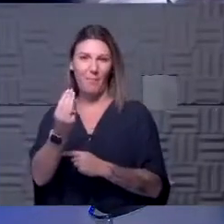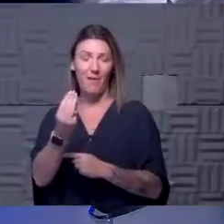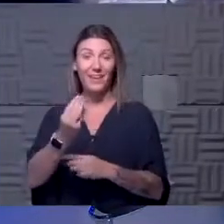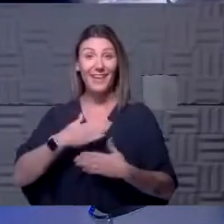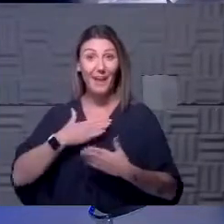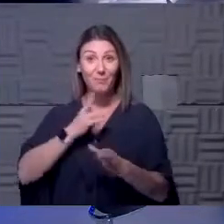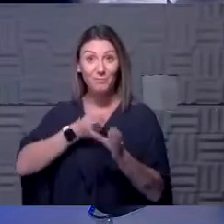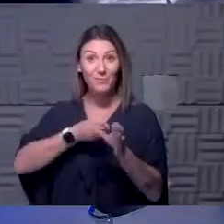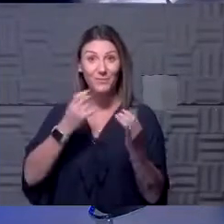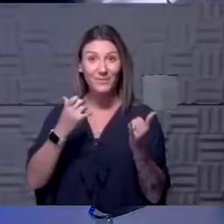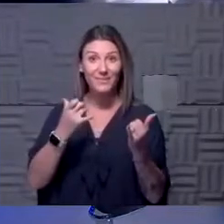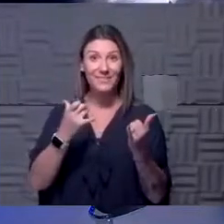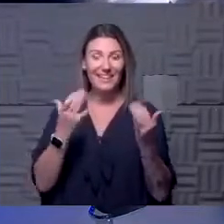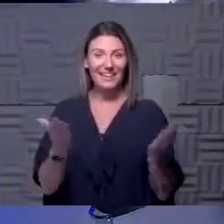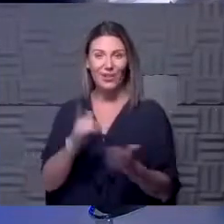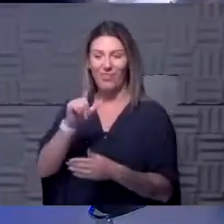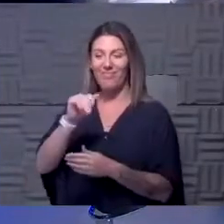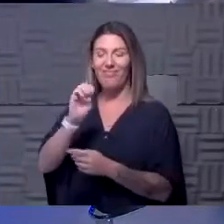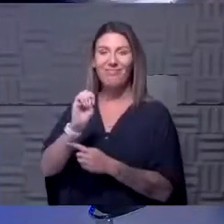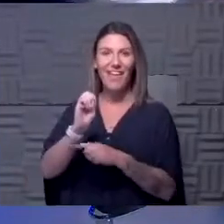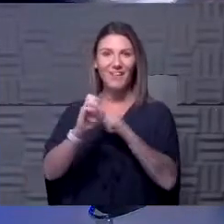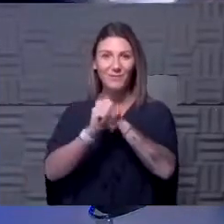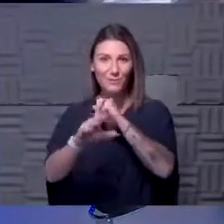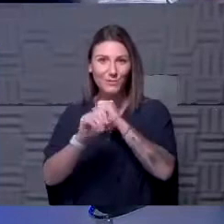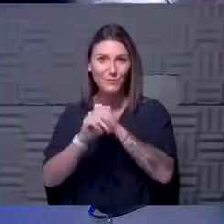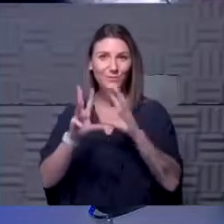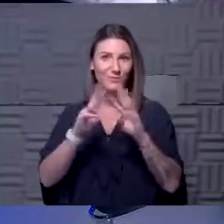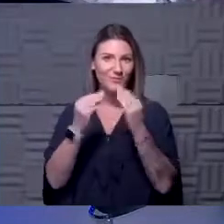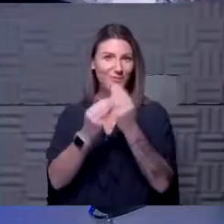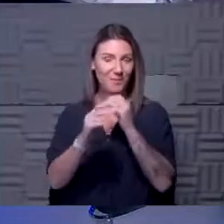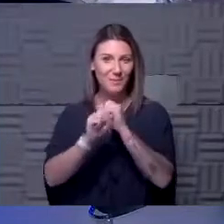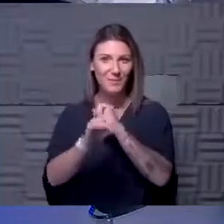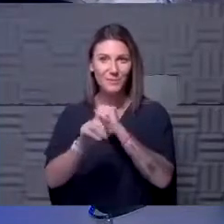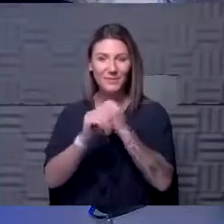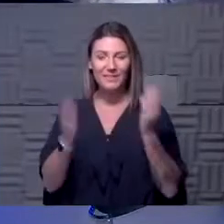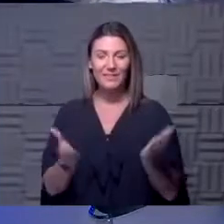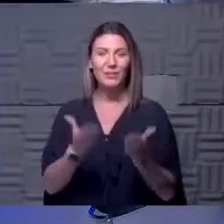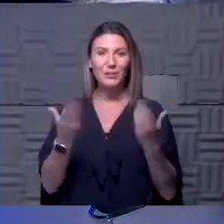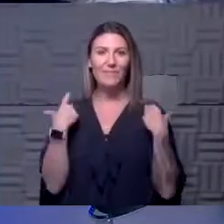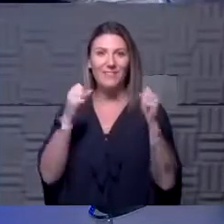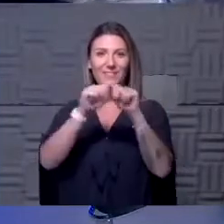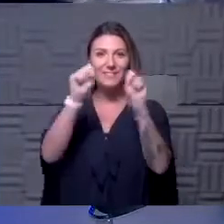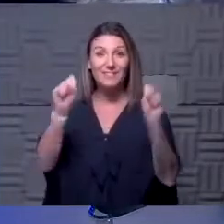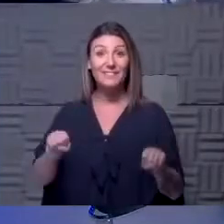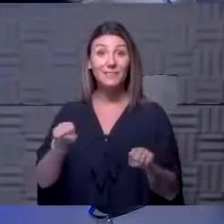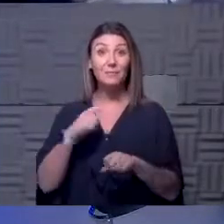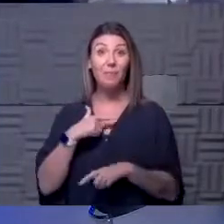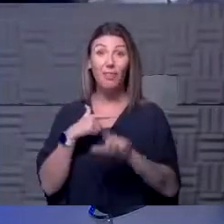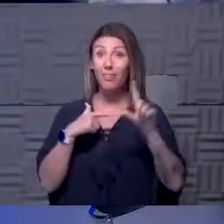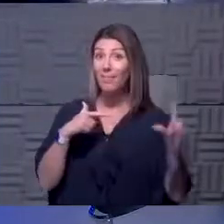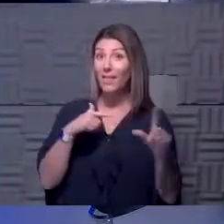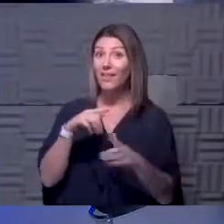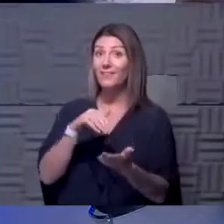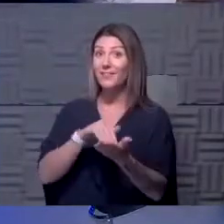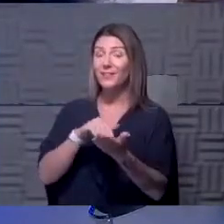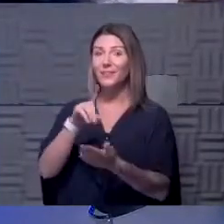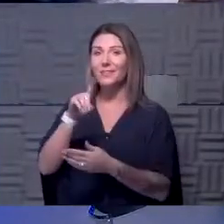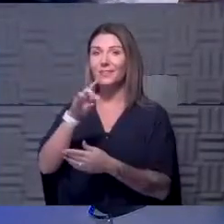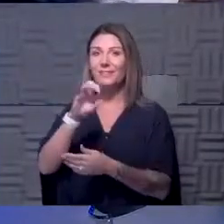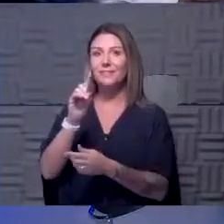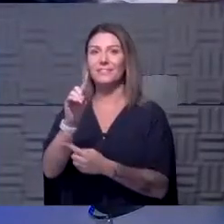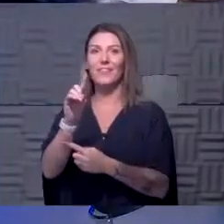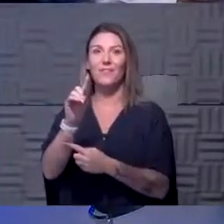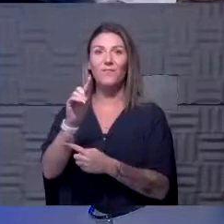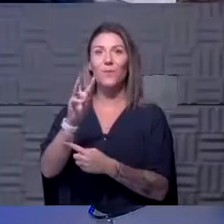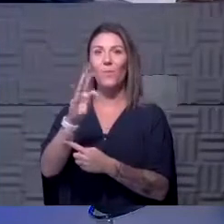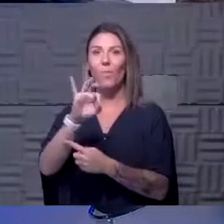today. We are live inside the Dulce Simons Jr. Family Studio here at the Health System. And to my left is Dr. David Wild. He is the VP of